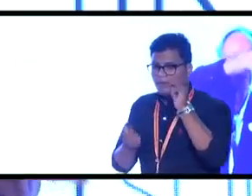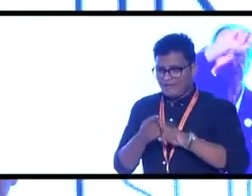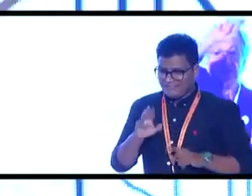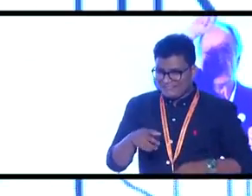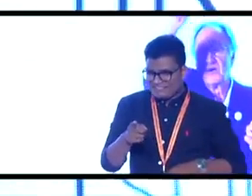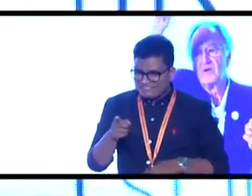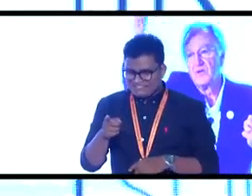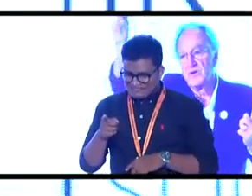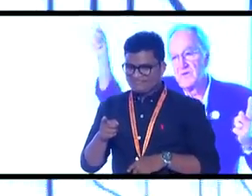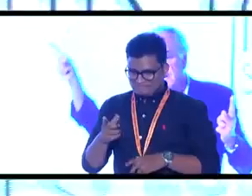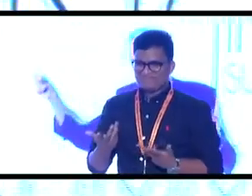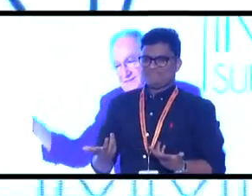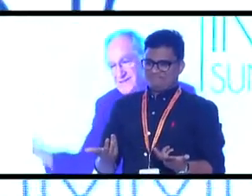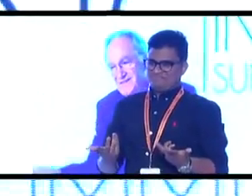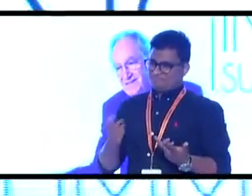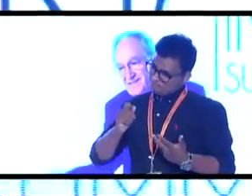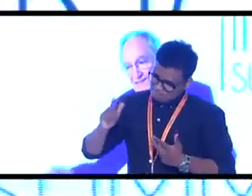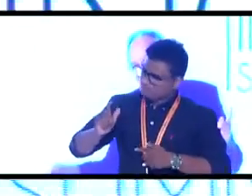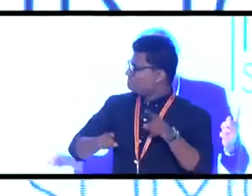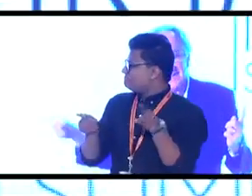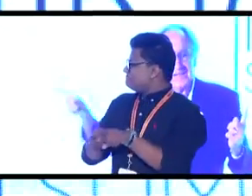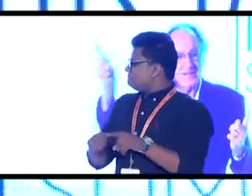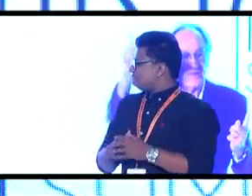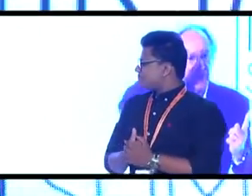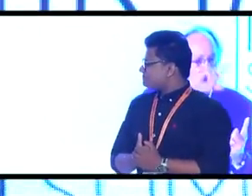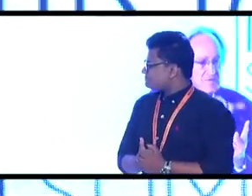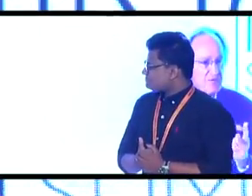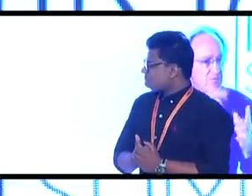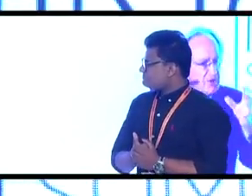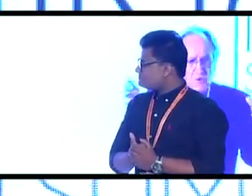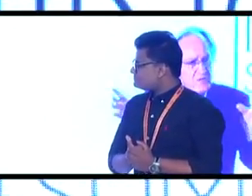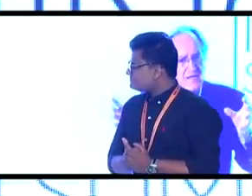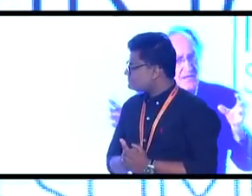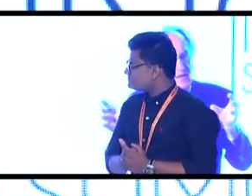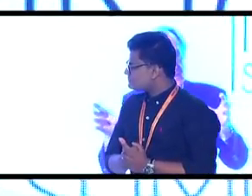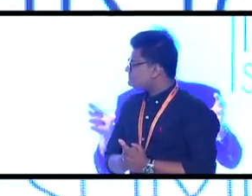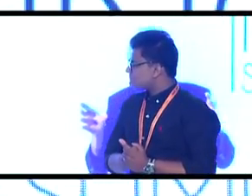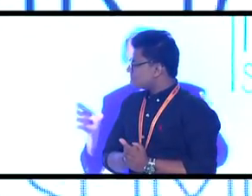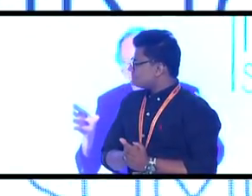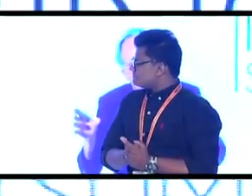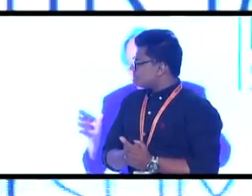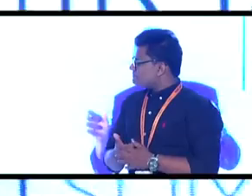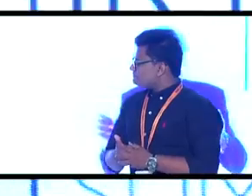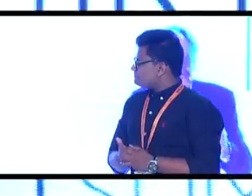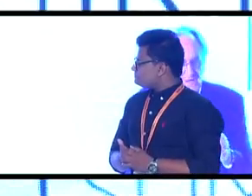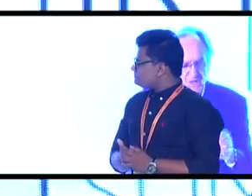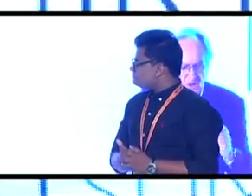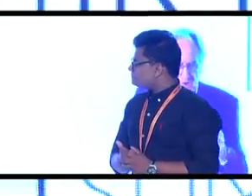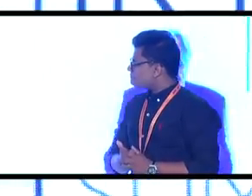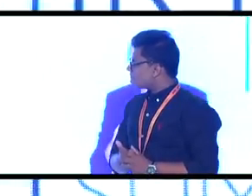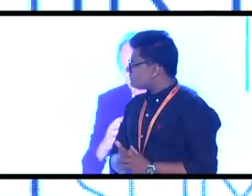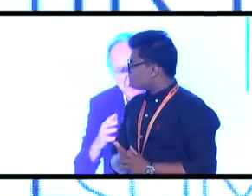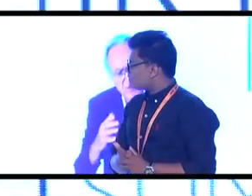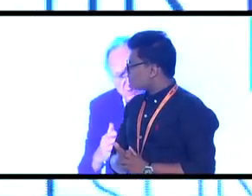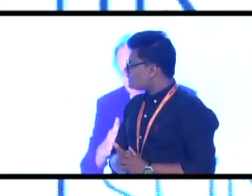all the way around. We fall on a spectrum. Not two distinct camps. And